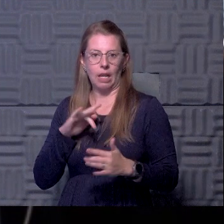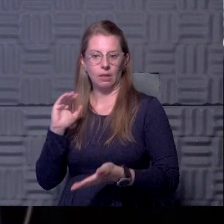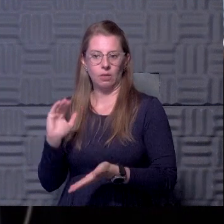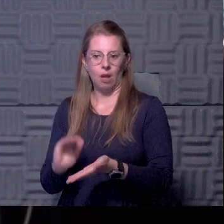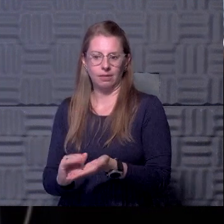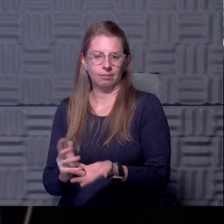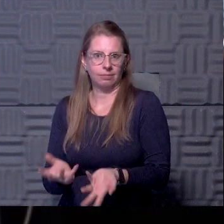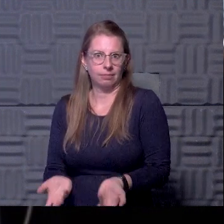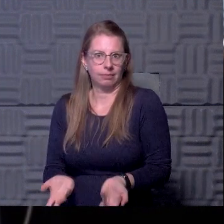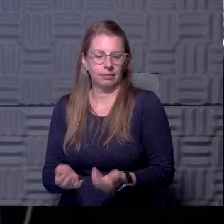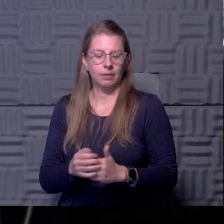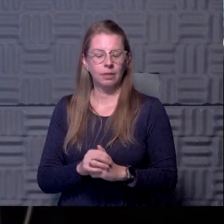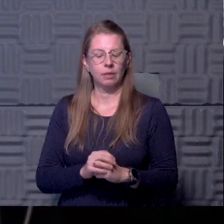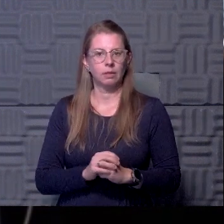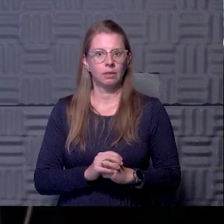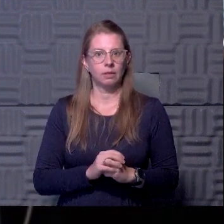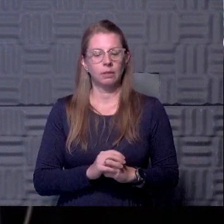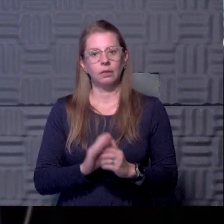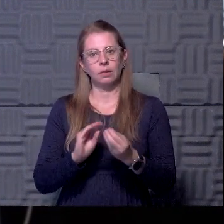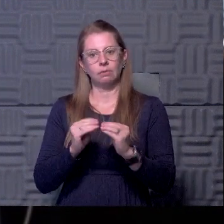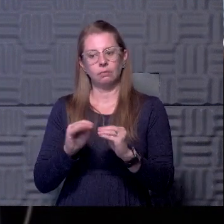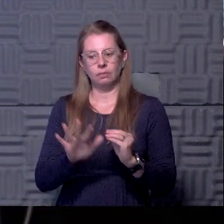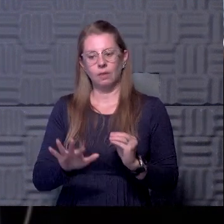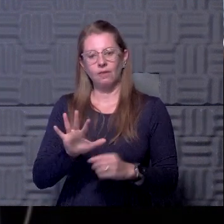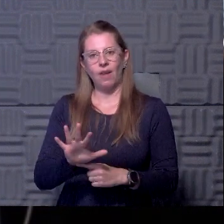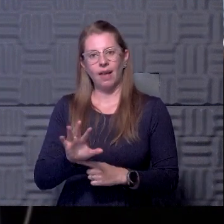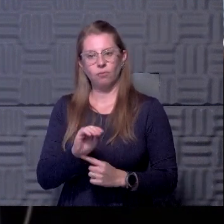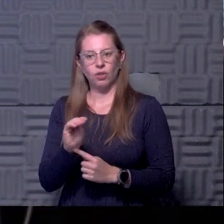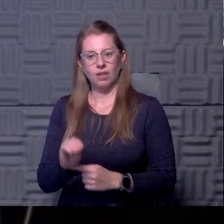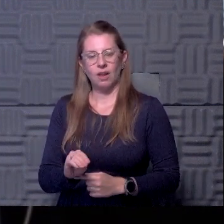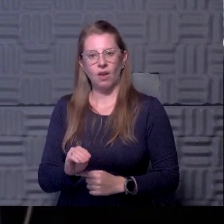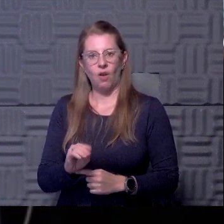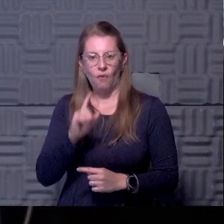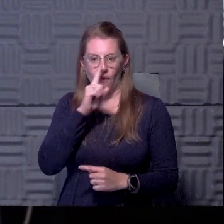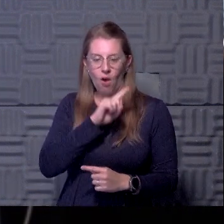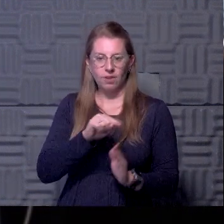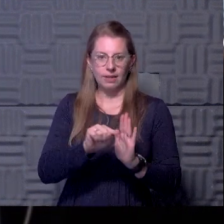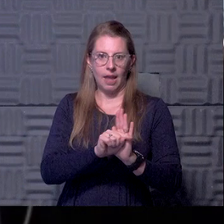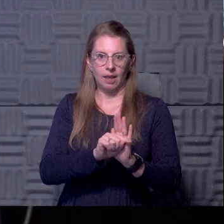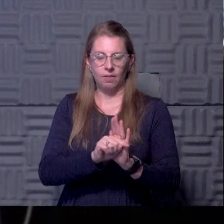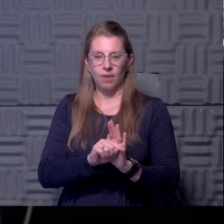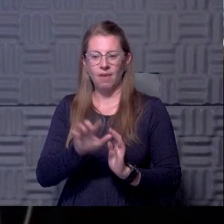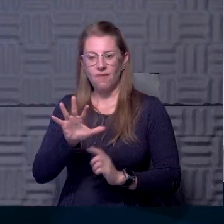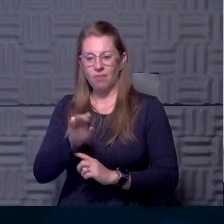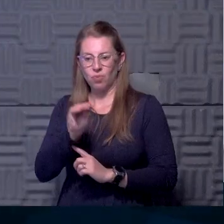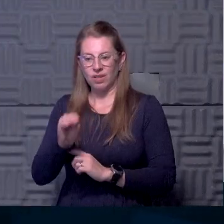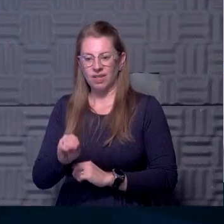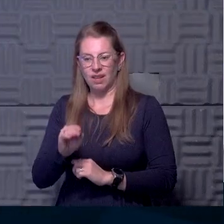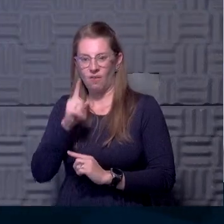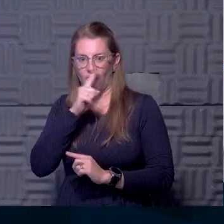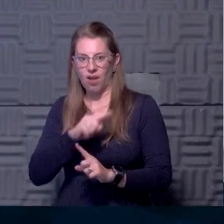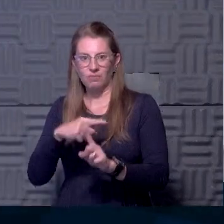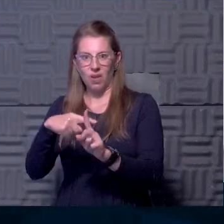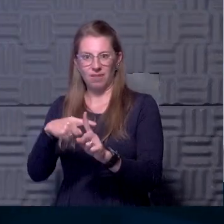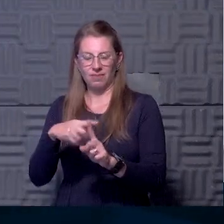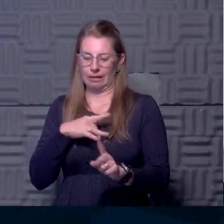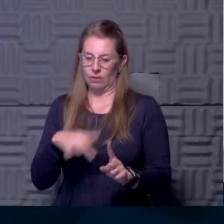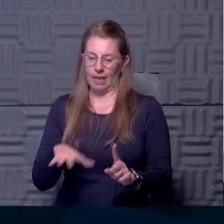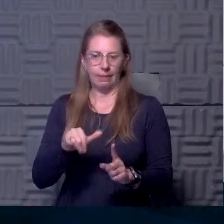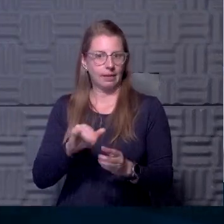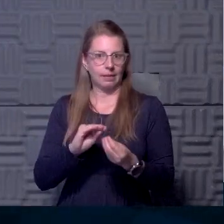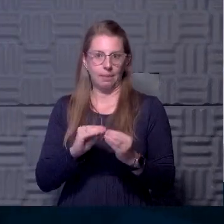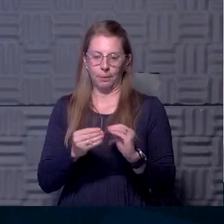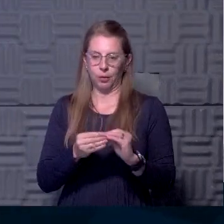And, uh, its numbers are roughly 5% false negatives and 5% false positives. Yeah. That's kind of, I don't like that number,